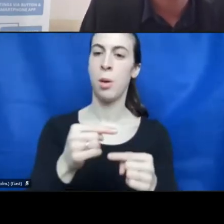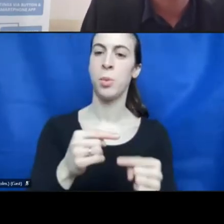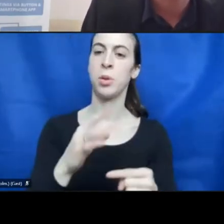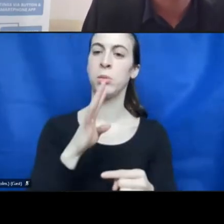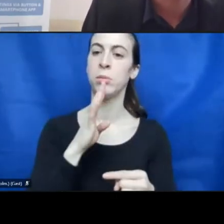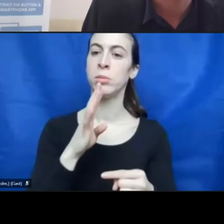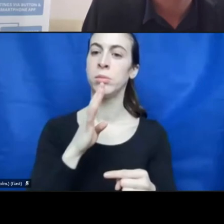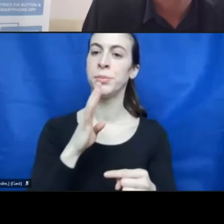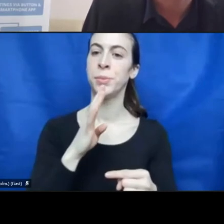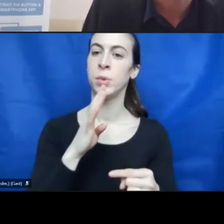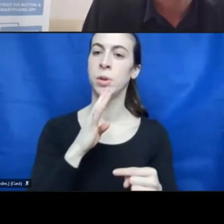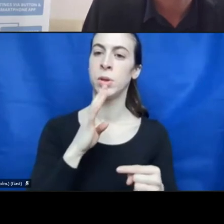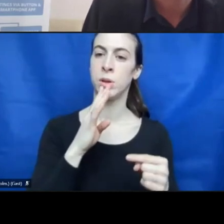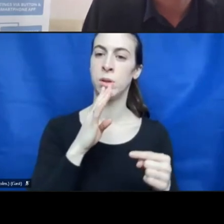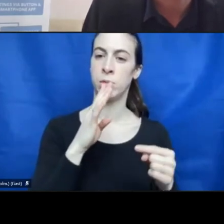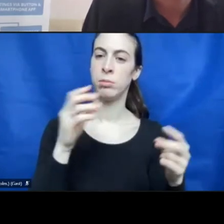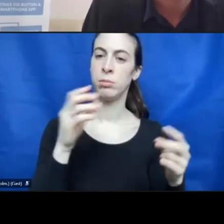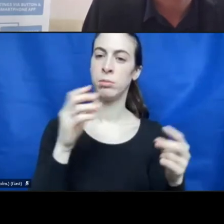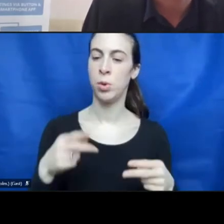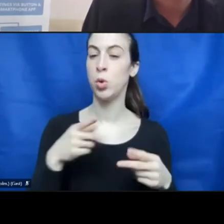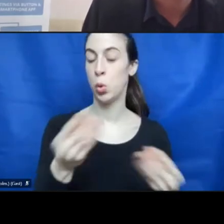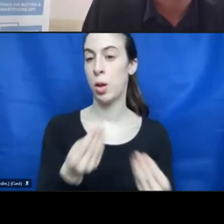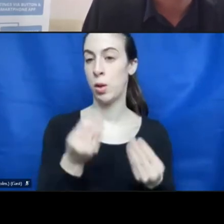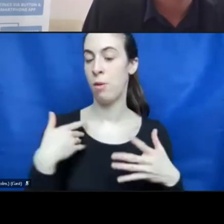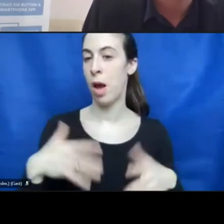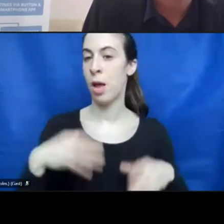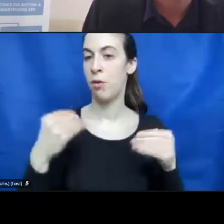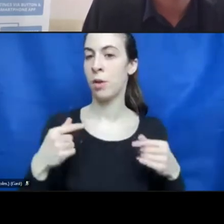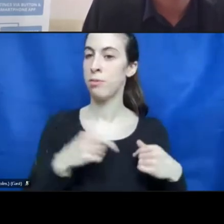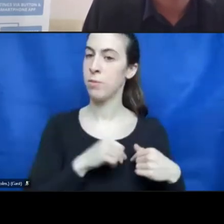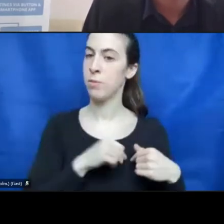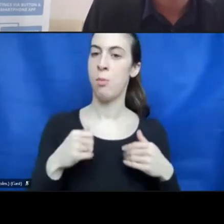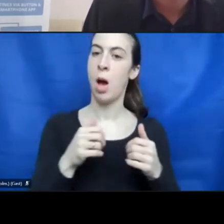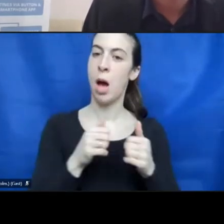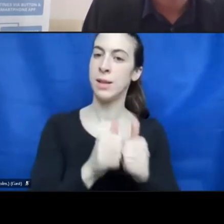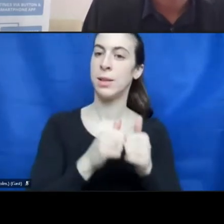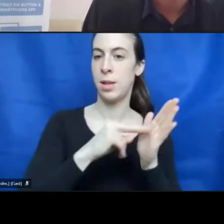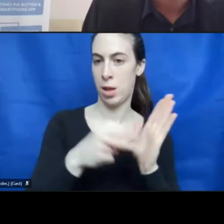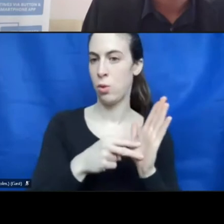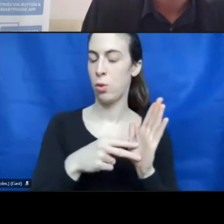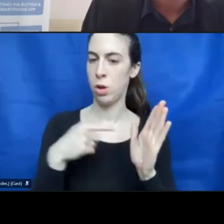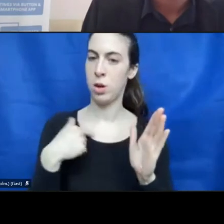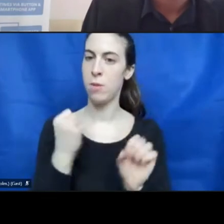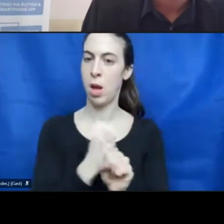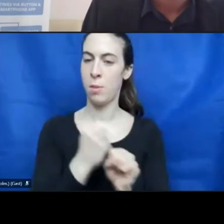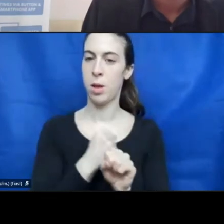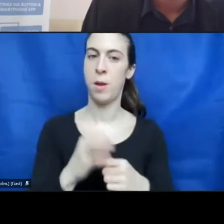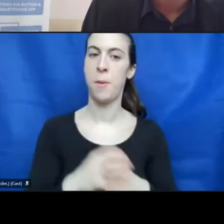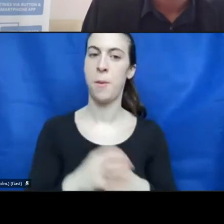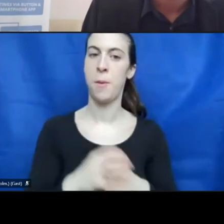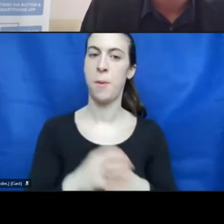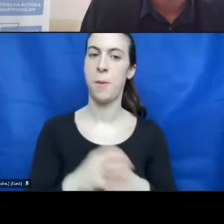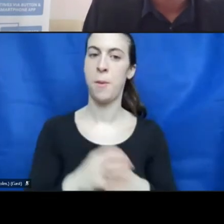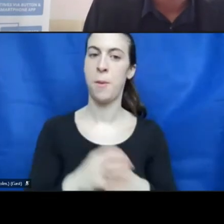German. So, this was my beginning in the assistive technology group. In the